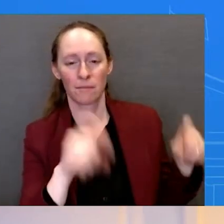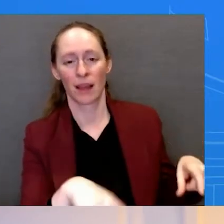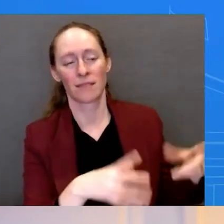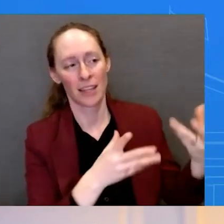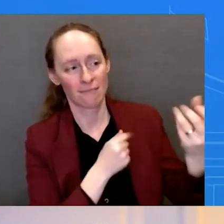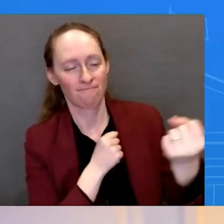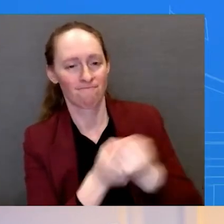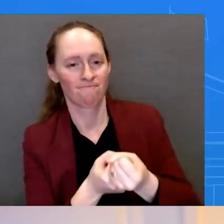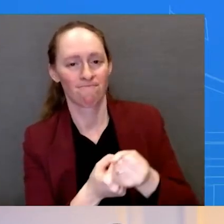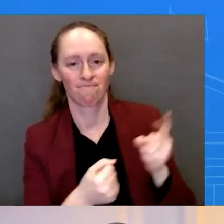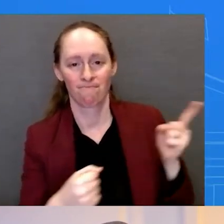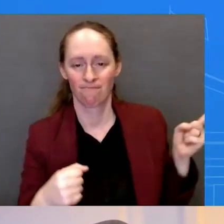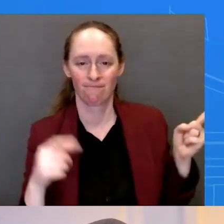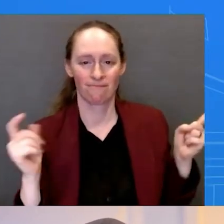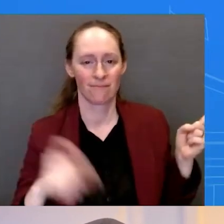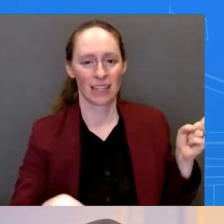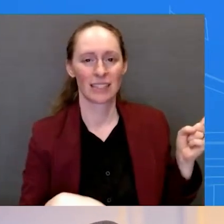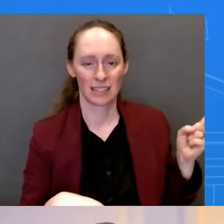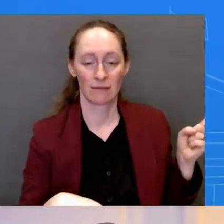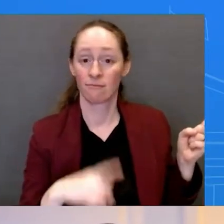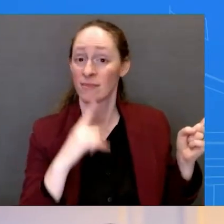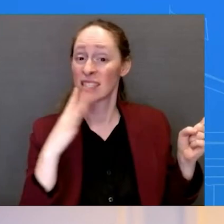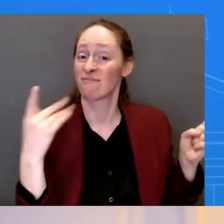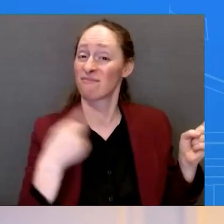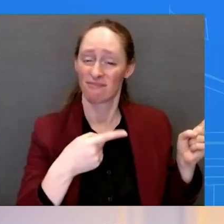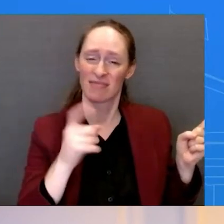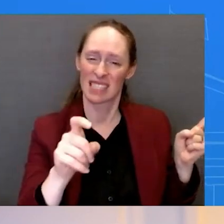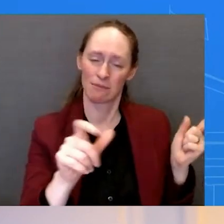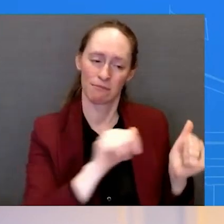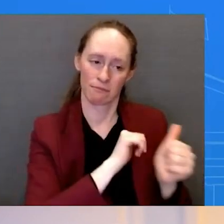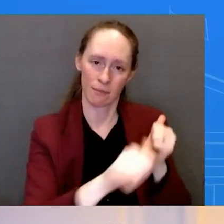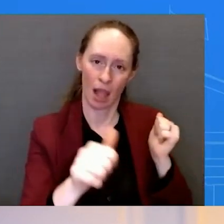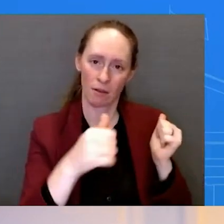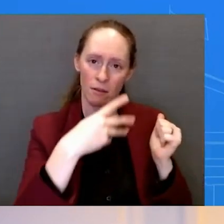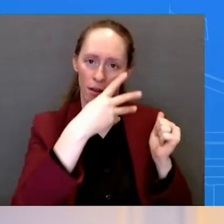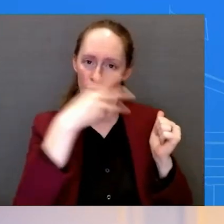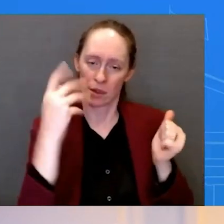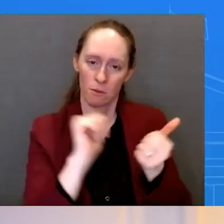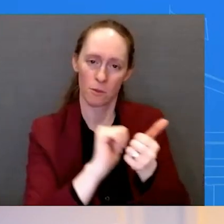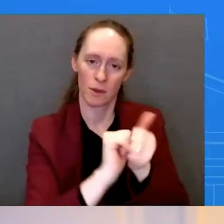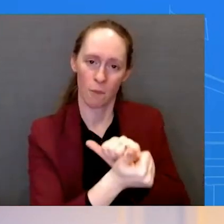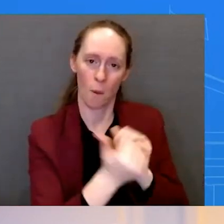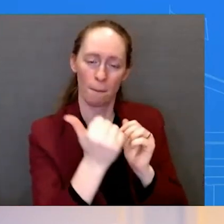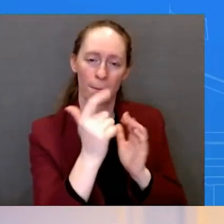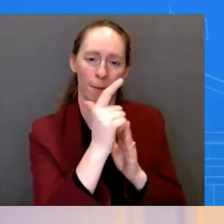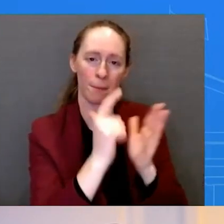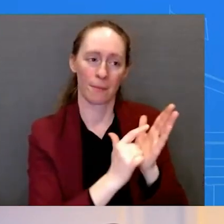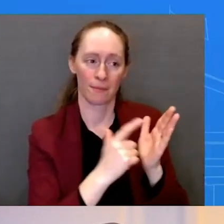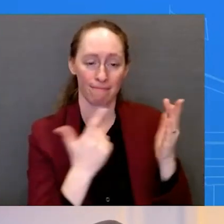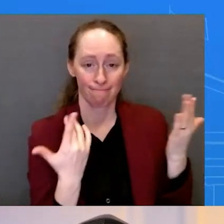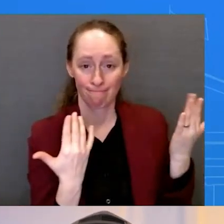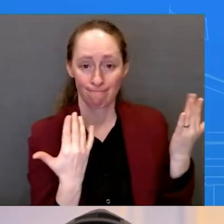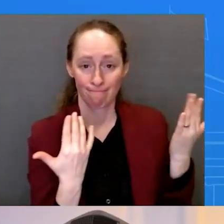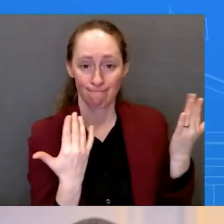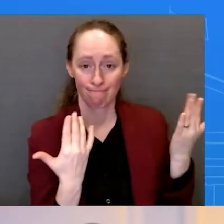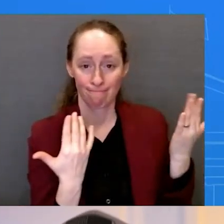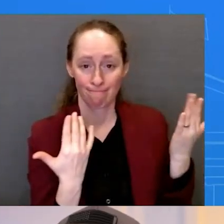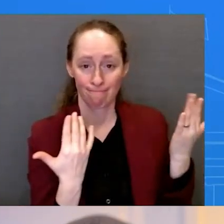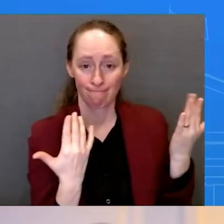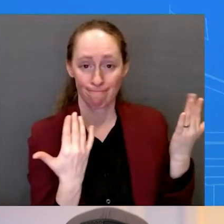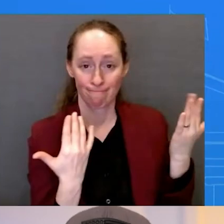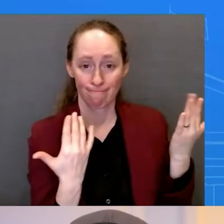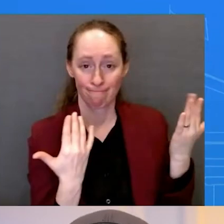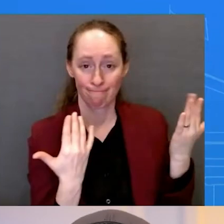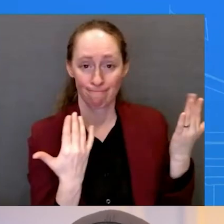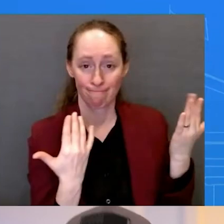the comprehensive immigration reform that we have put forth on day one. The president put forth a comprehensive reform. No,